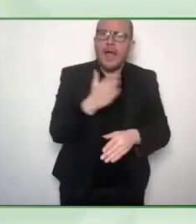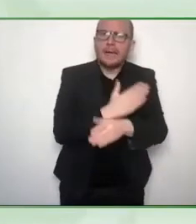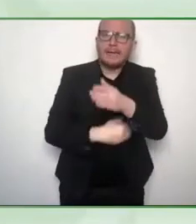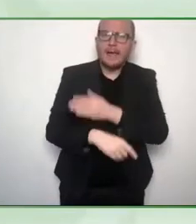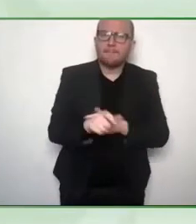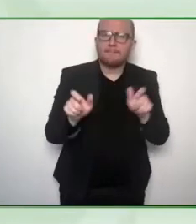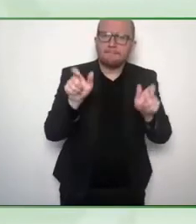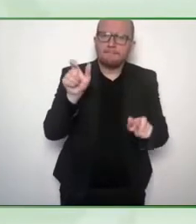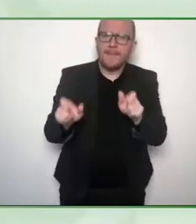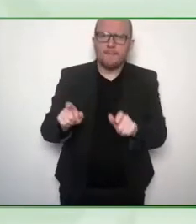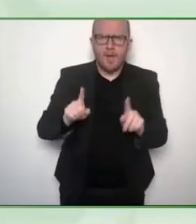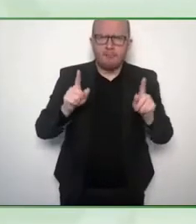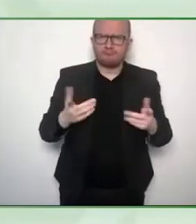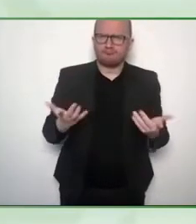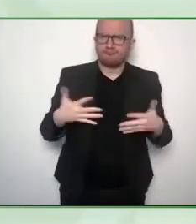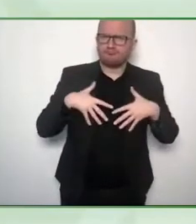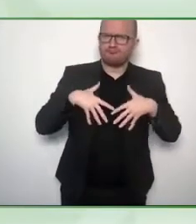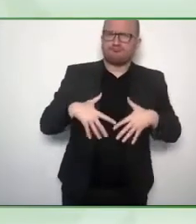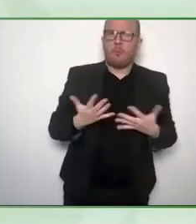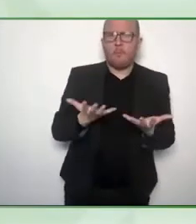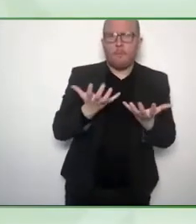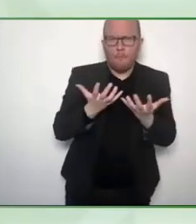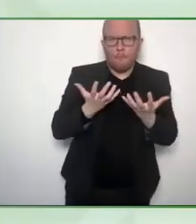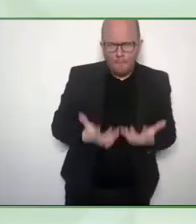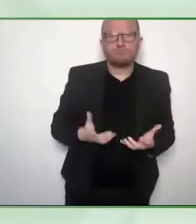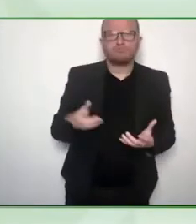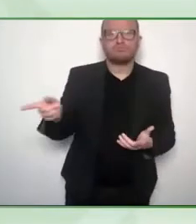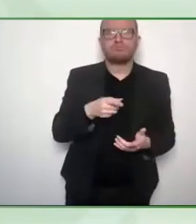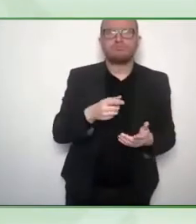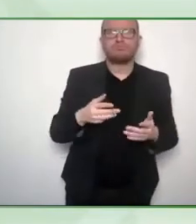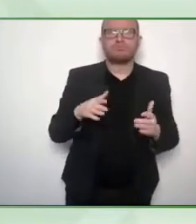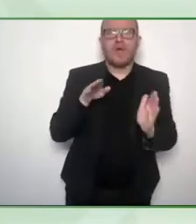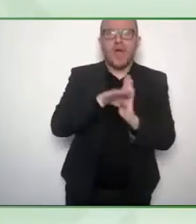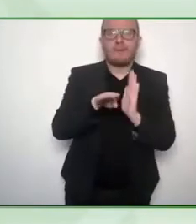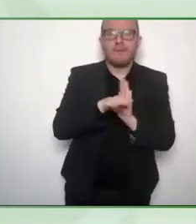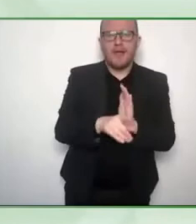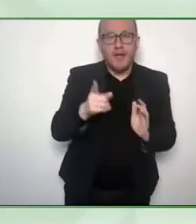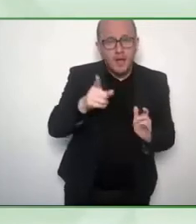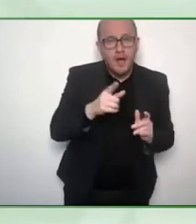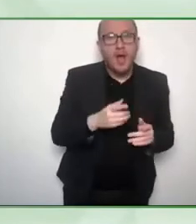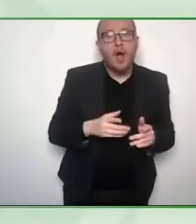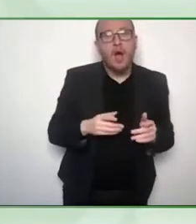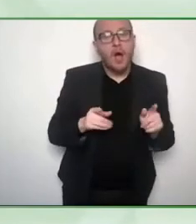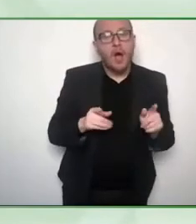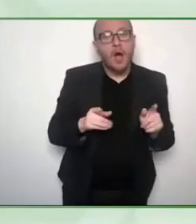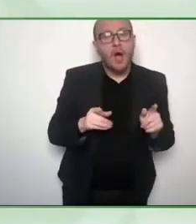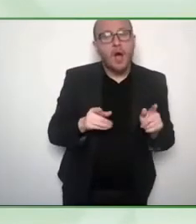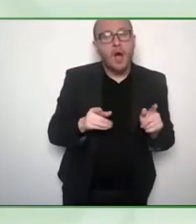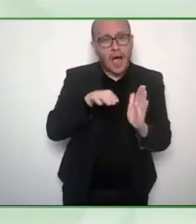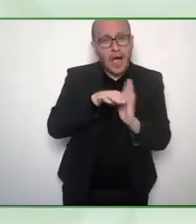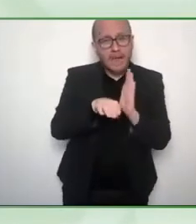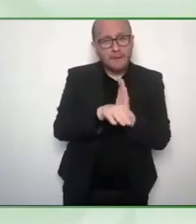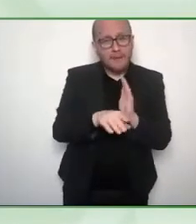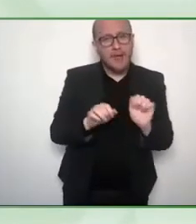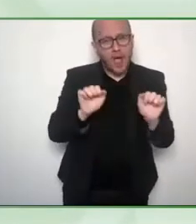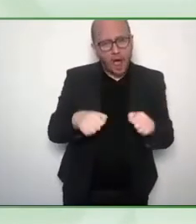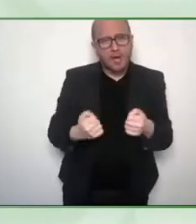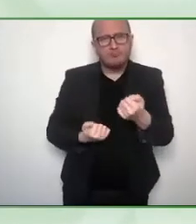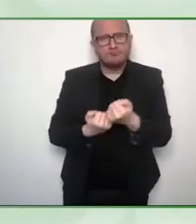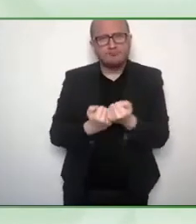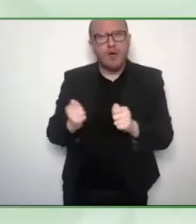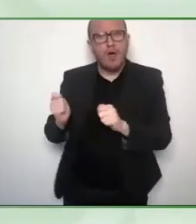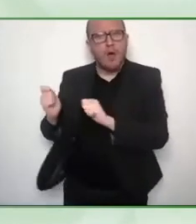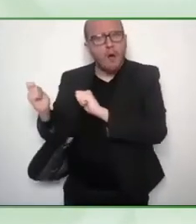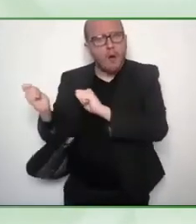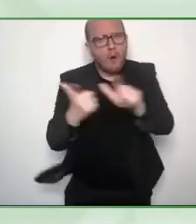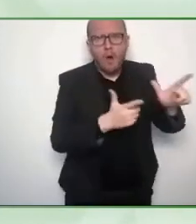going to help you scale? What do you need to help you get to that big vision that you